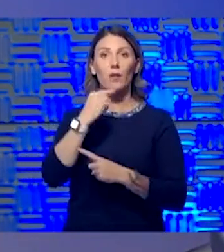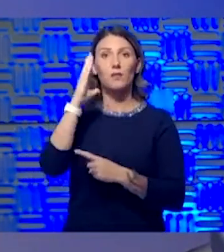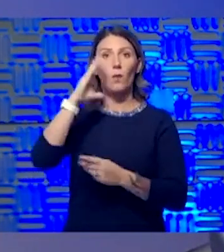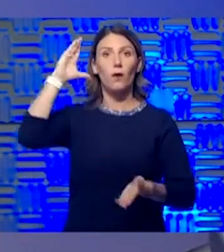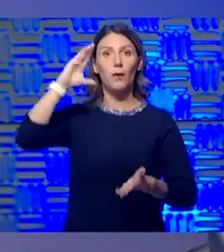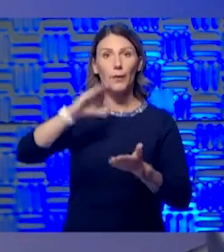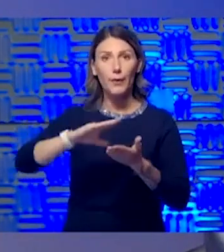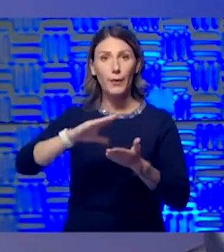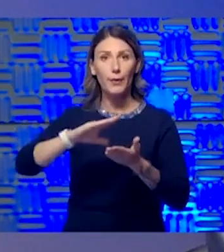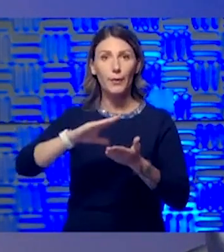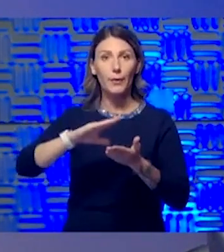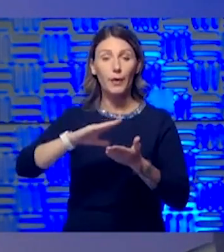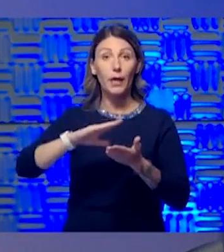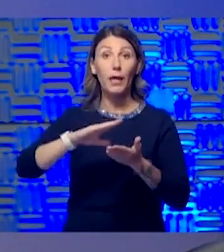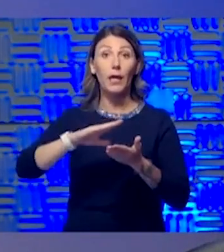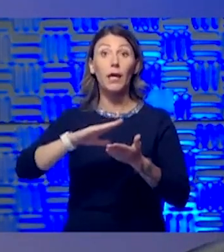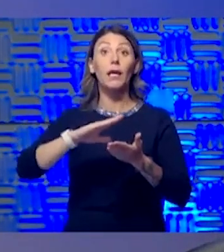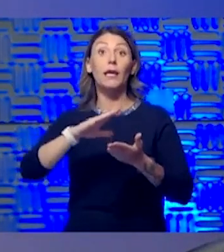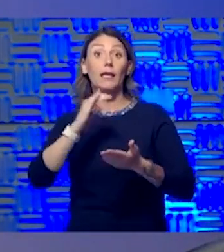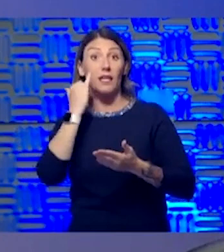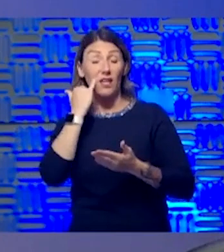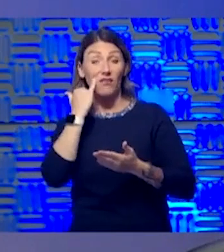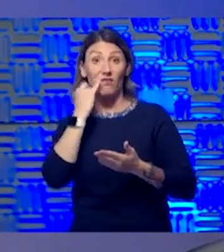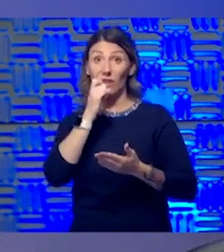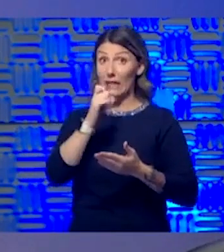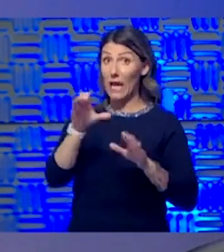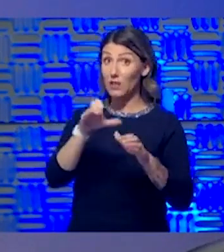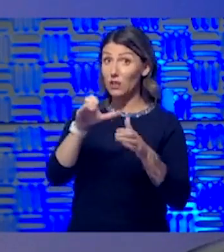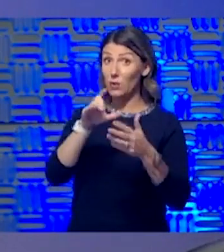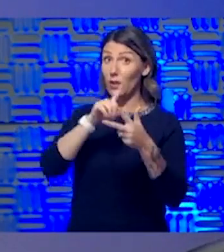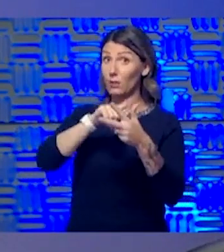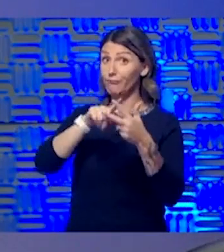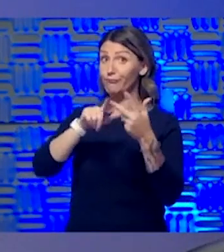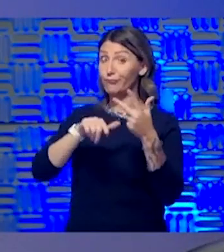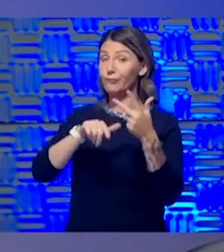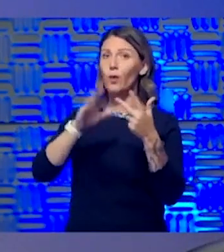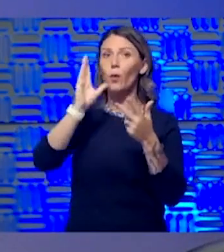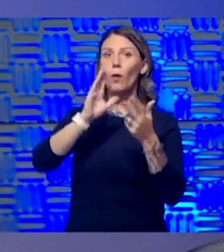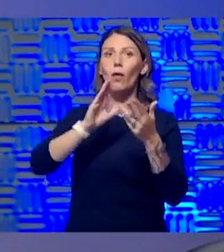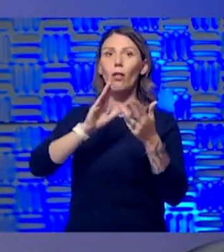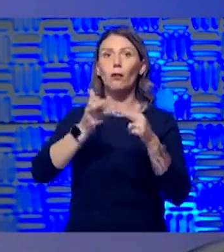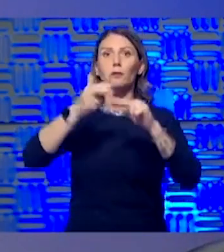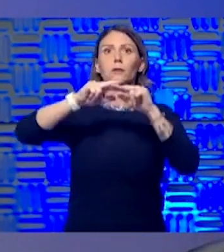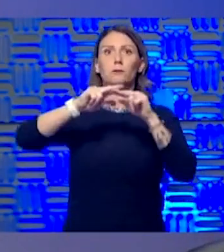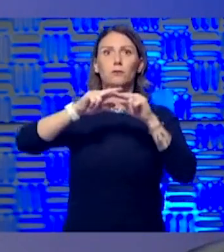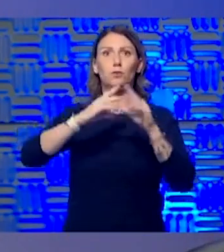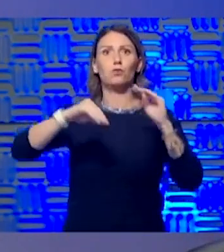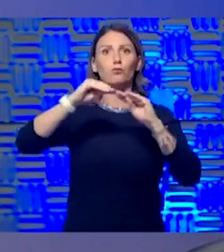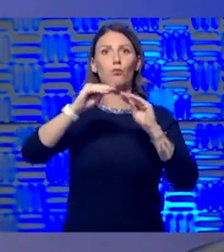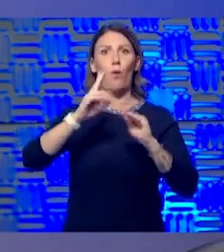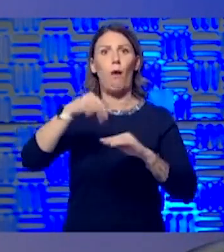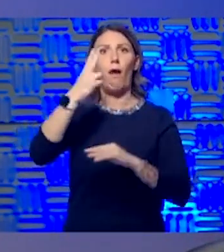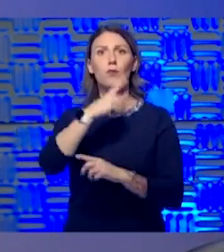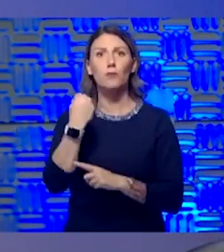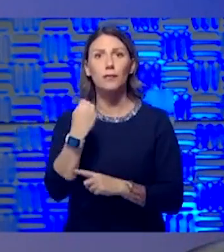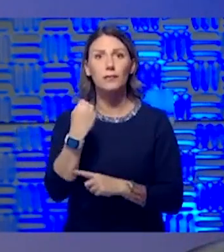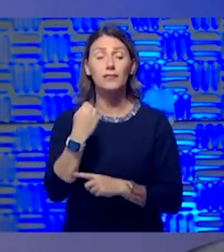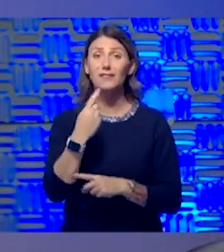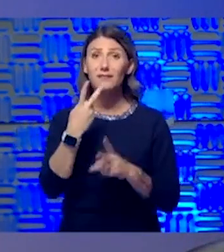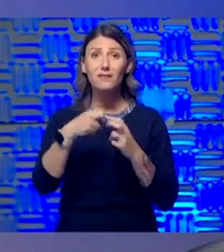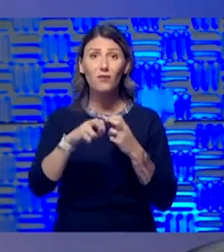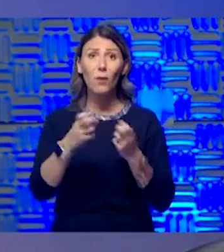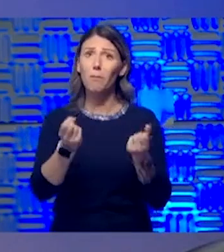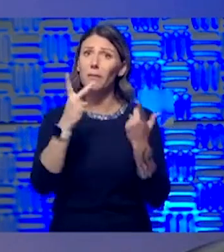things, then that risk goes up and it gets difficult. And we have millions of scenarios because